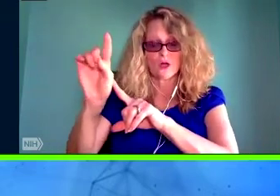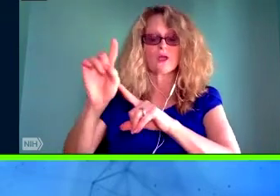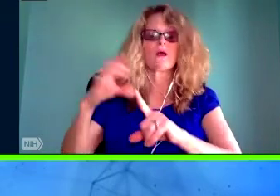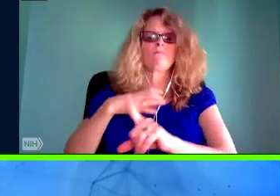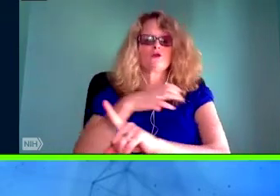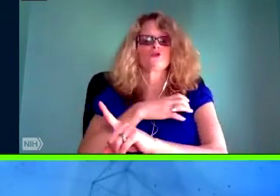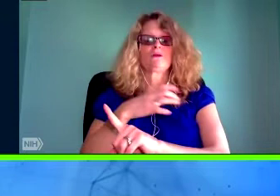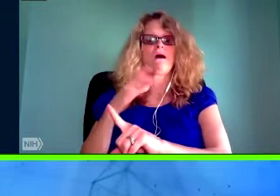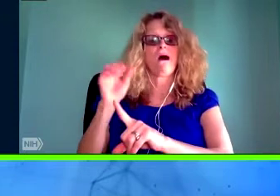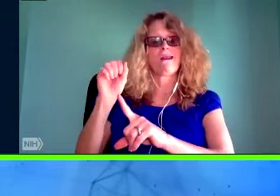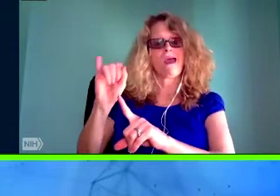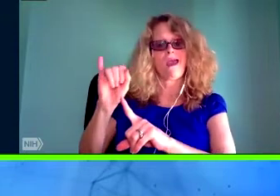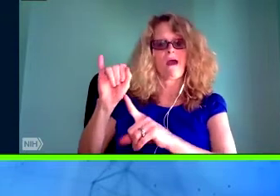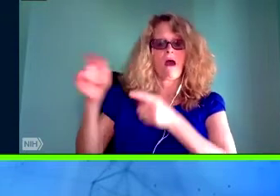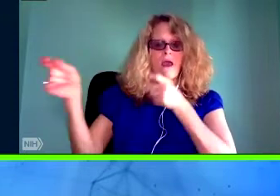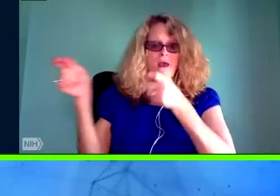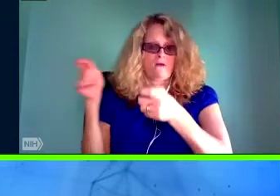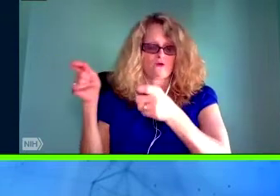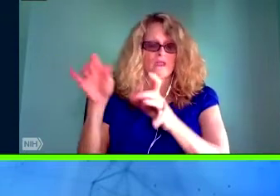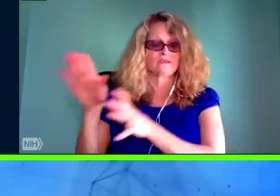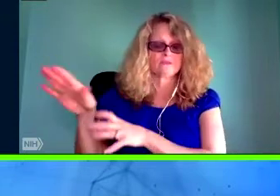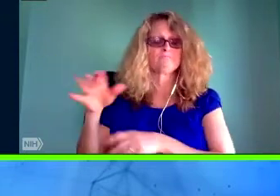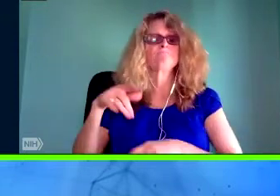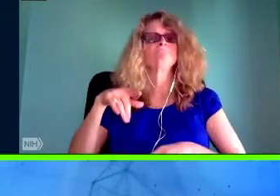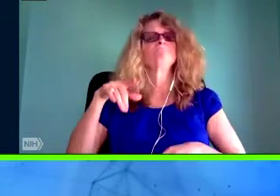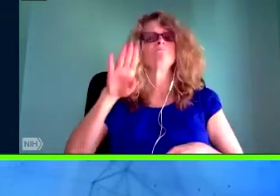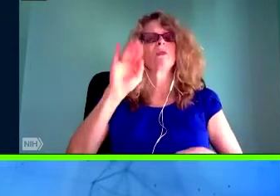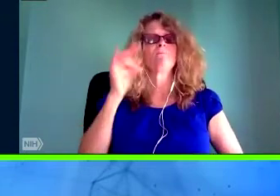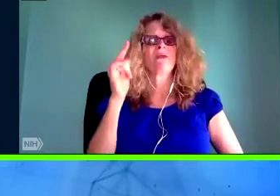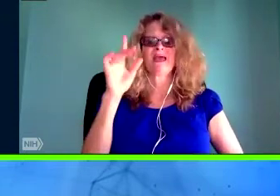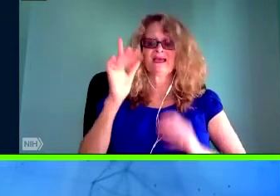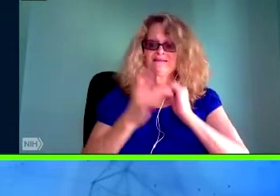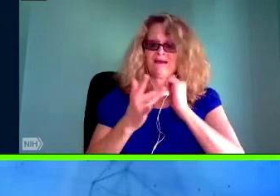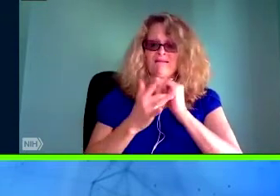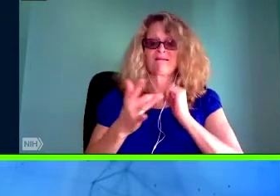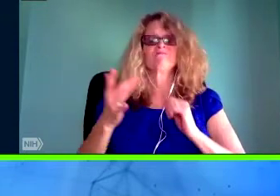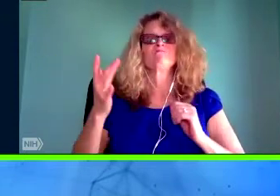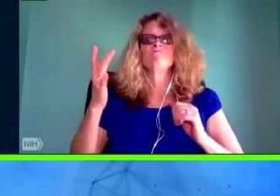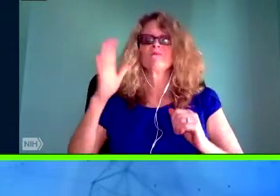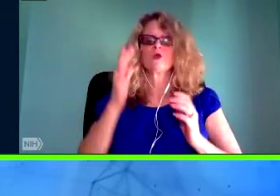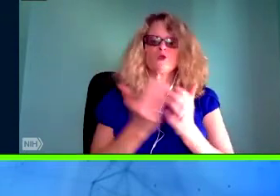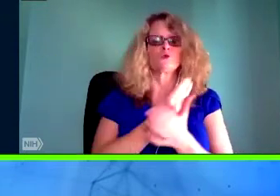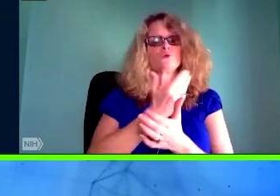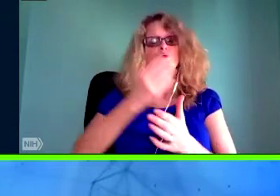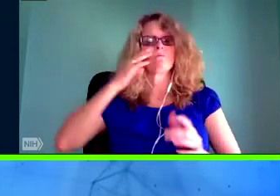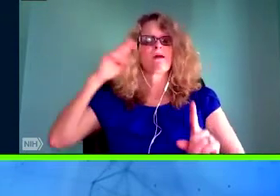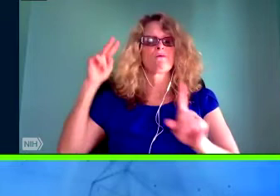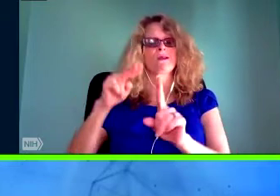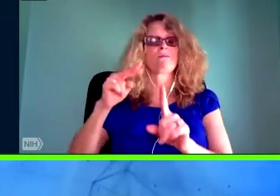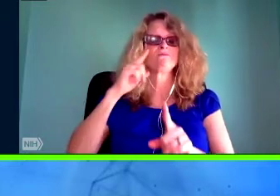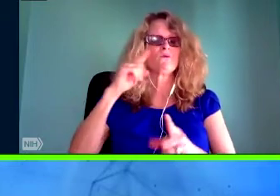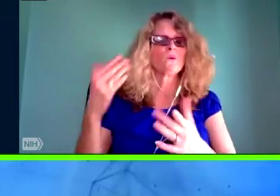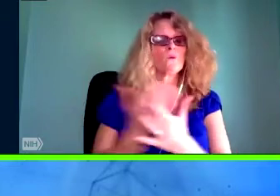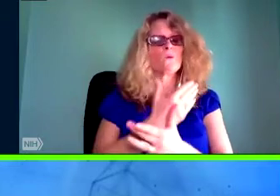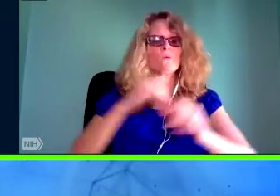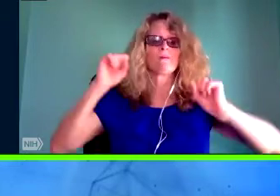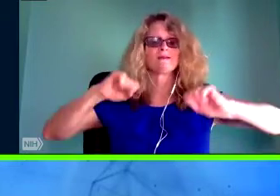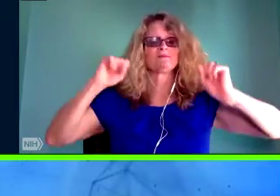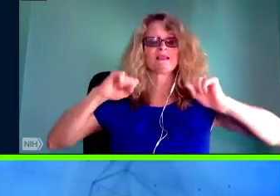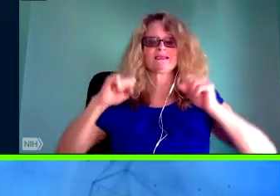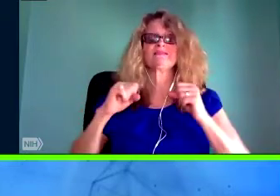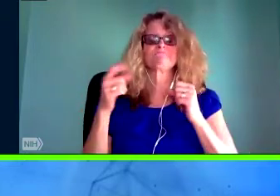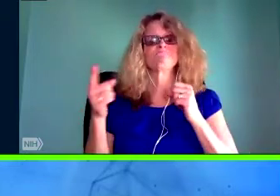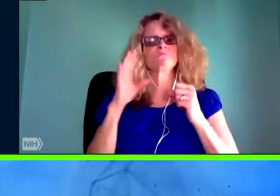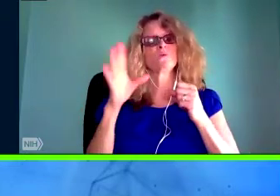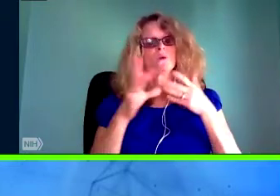uninterrogated, they can become baked into the algorithms that serve up information that is central to how we make decisions and see the